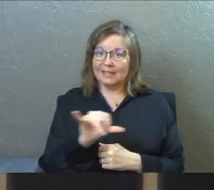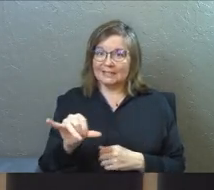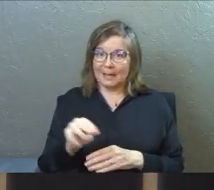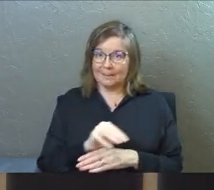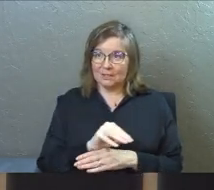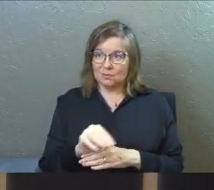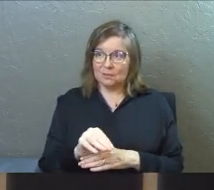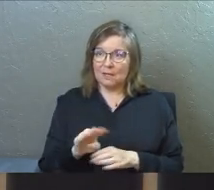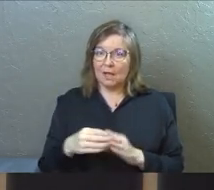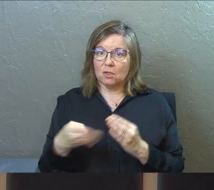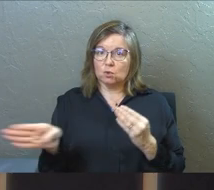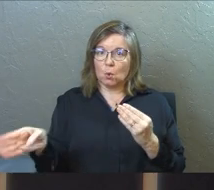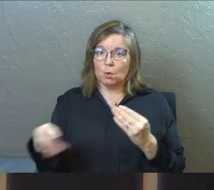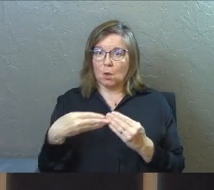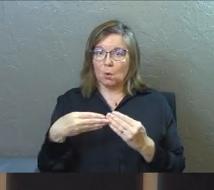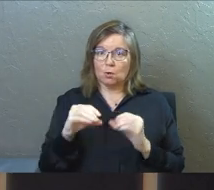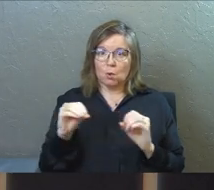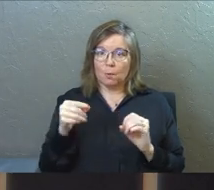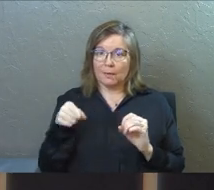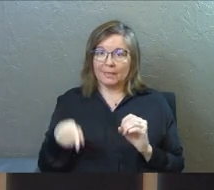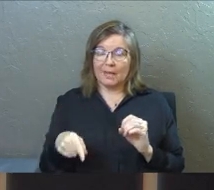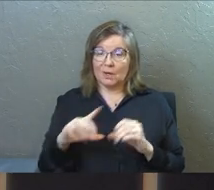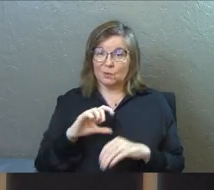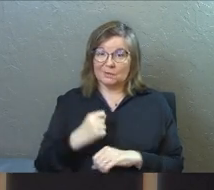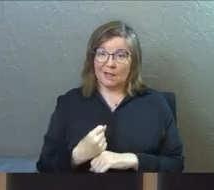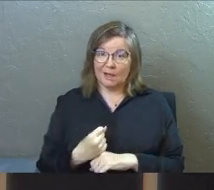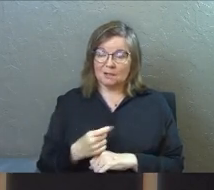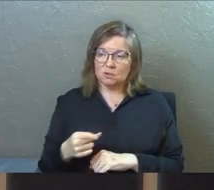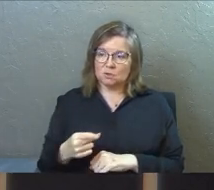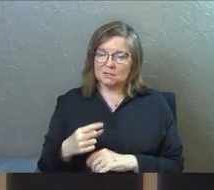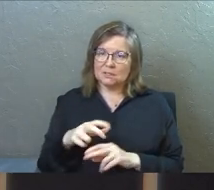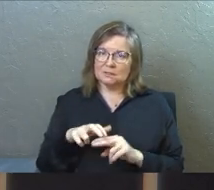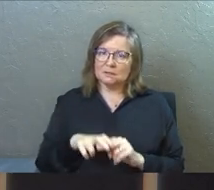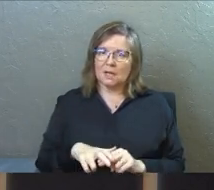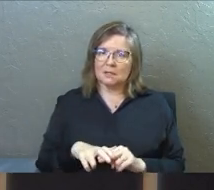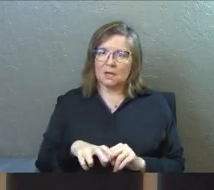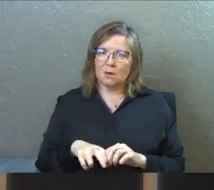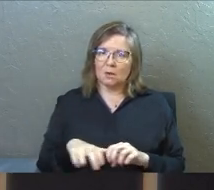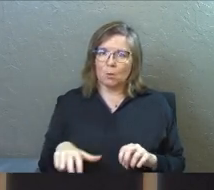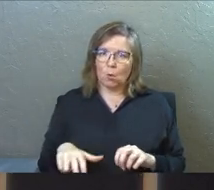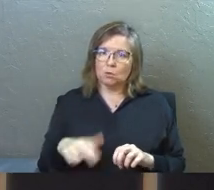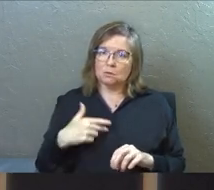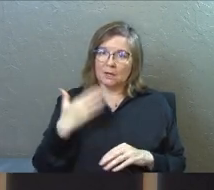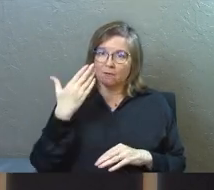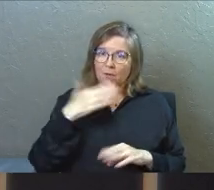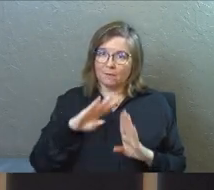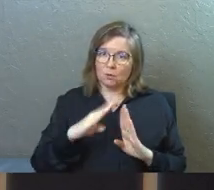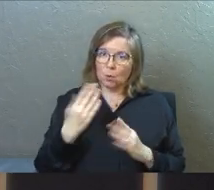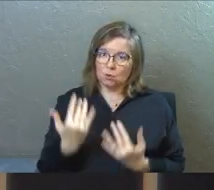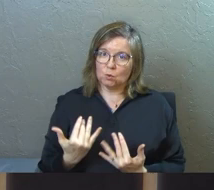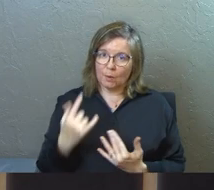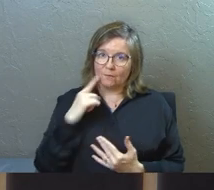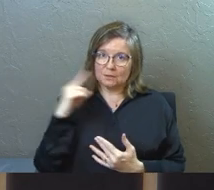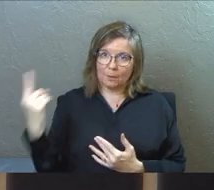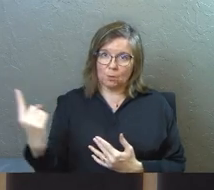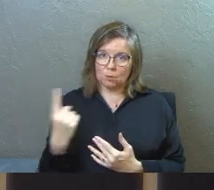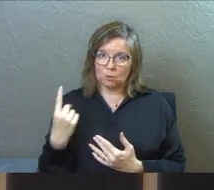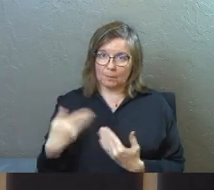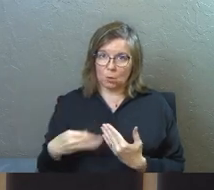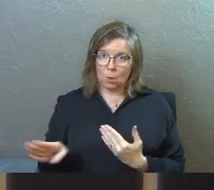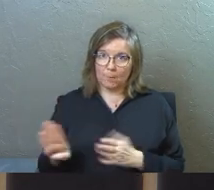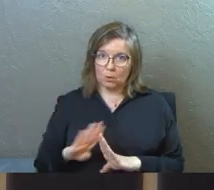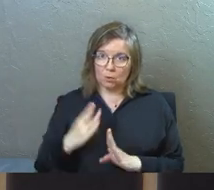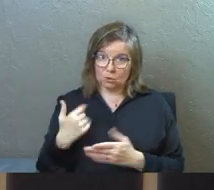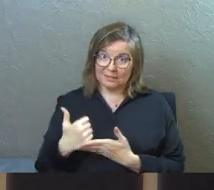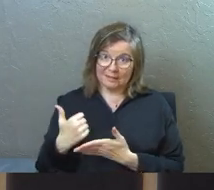ministry and the door was closed. Nobody was there and it was locked. And so she just sat down on the porch in front of that door to wait for somebody to come